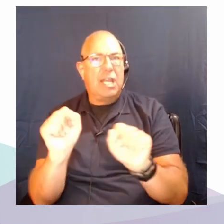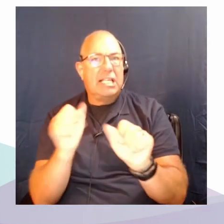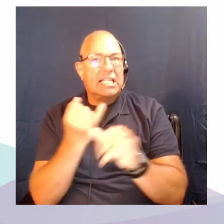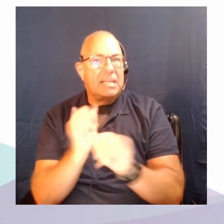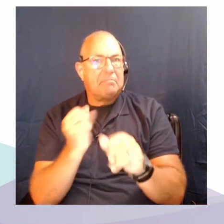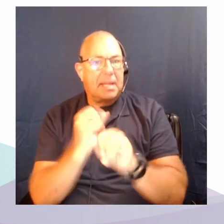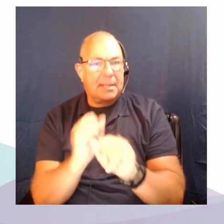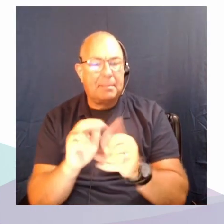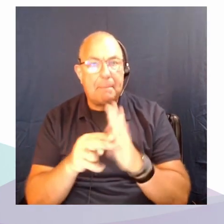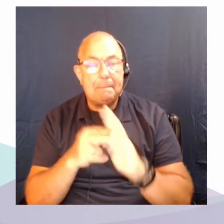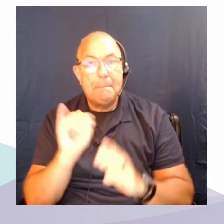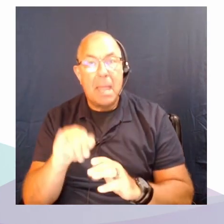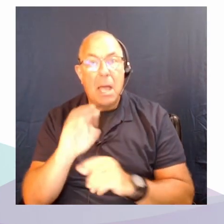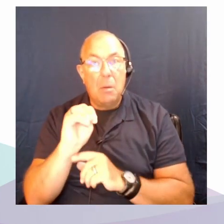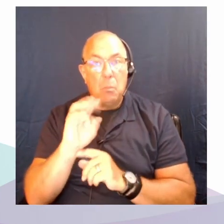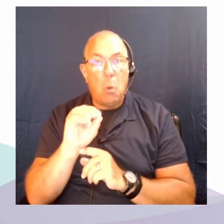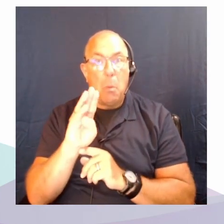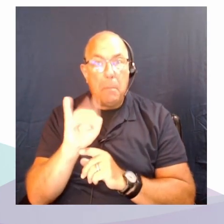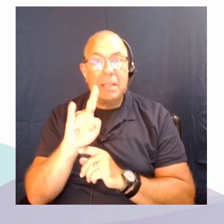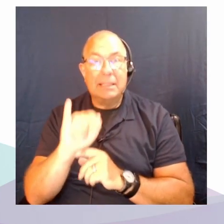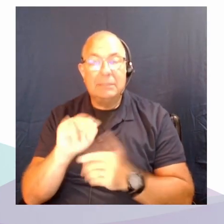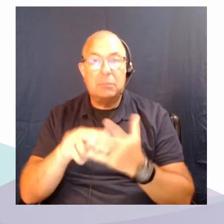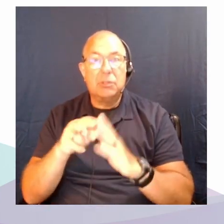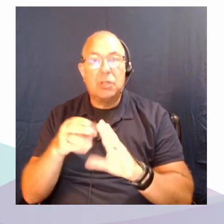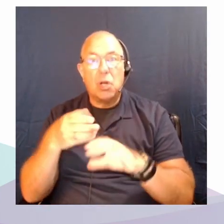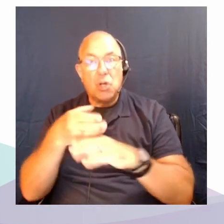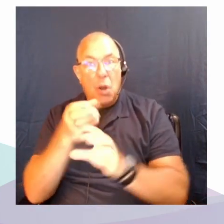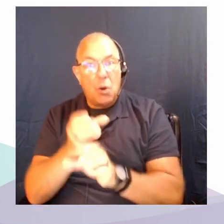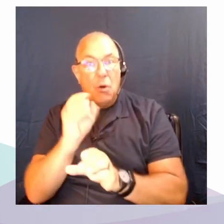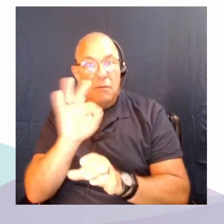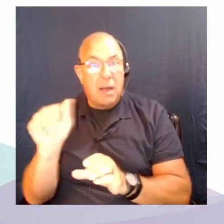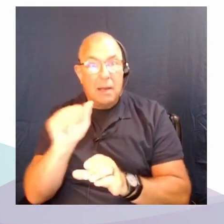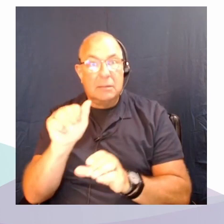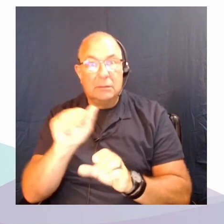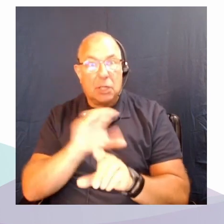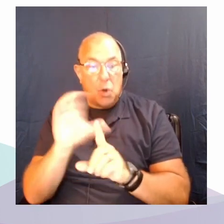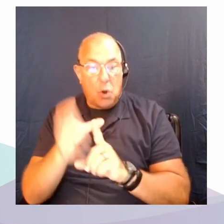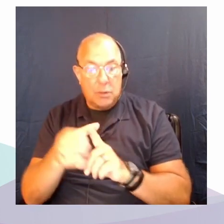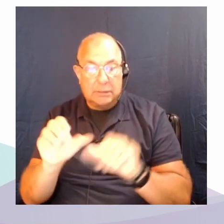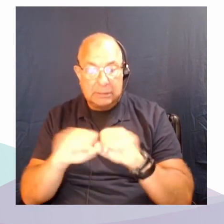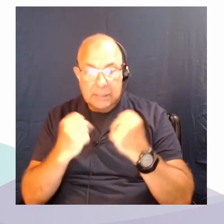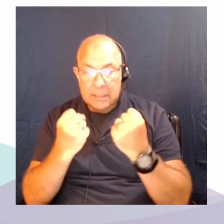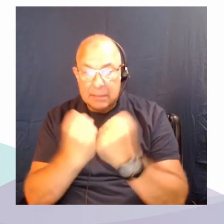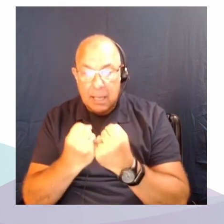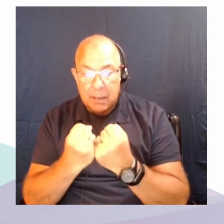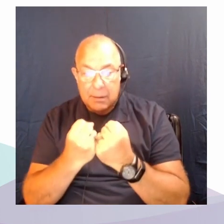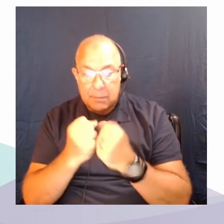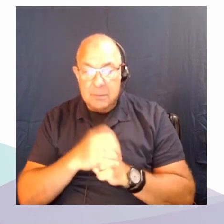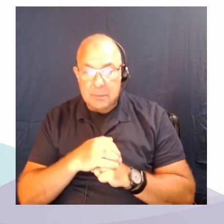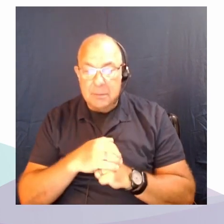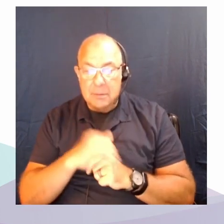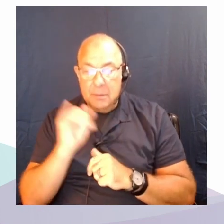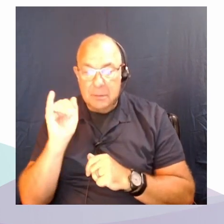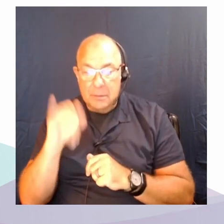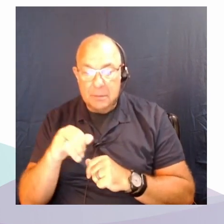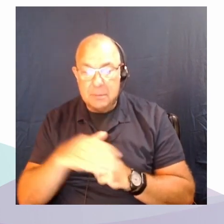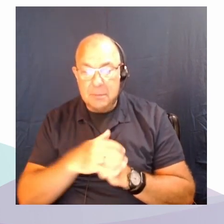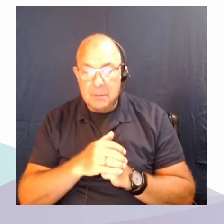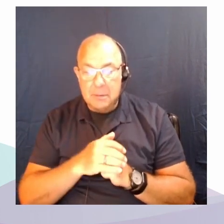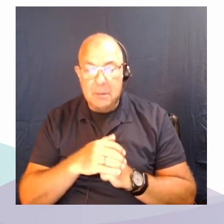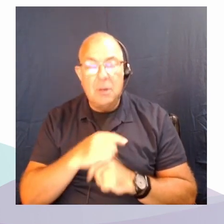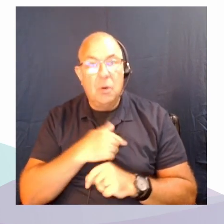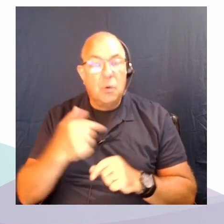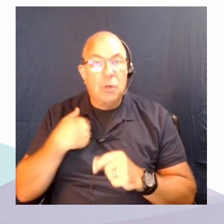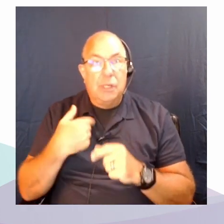of the construction of a petrocapitalist society and other fossil-fueled machines means that if we shift to another power